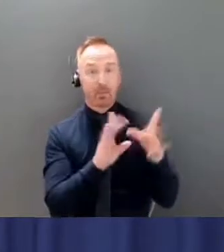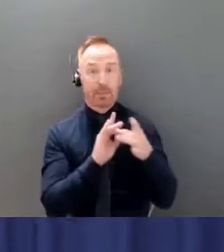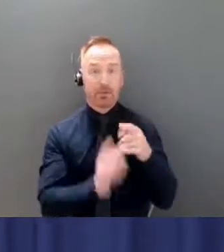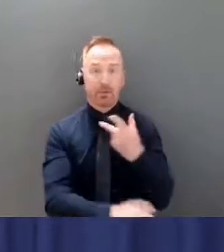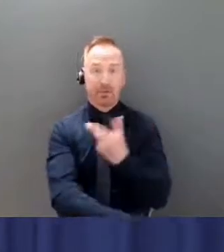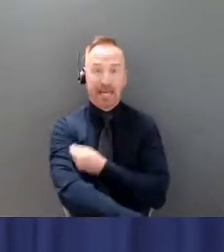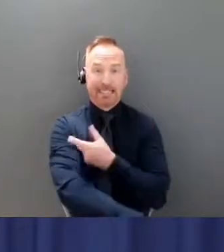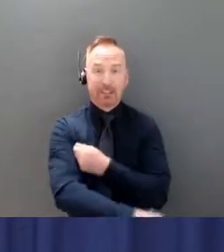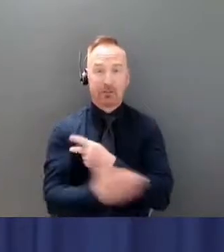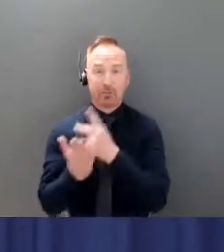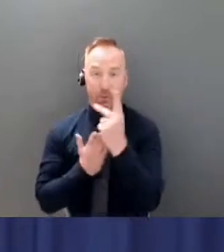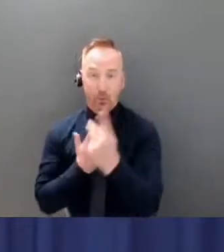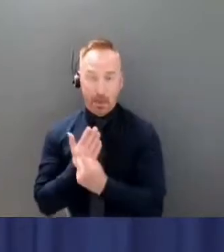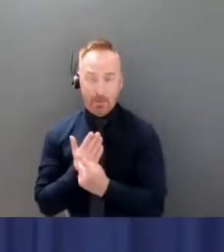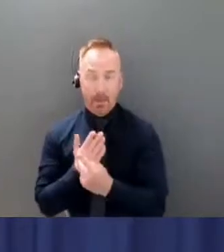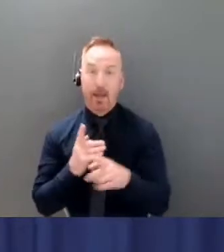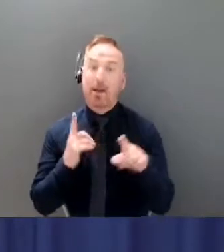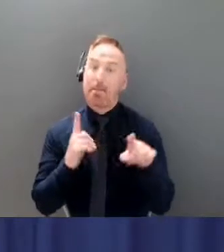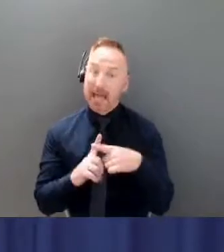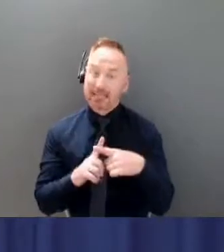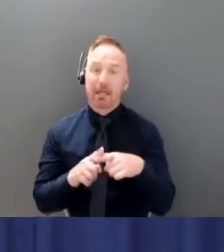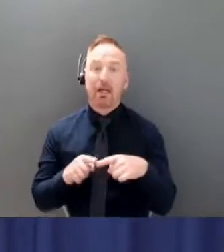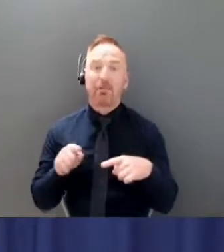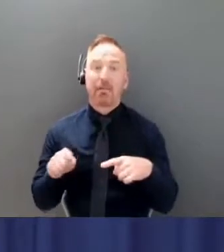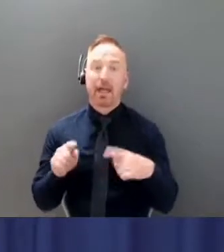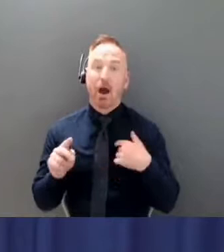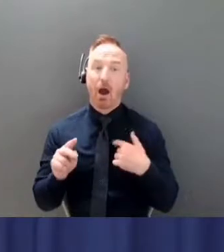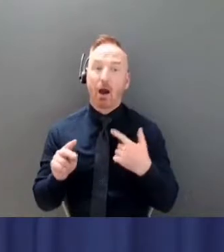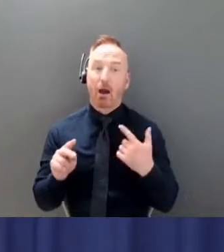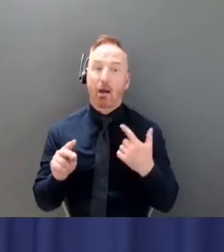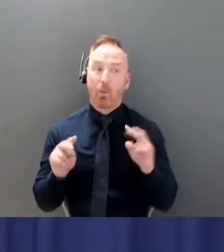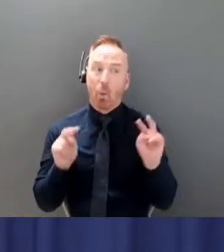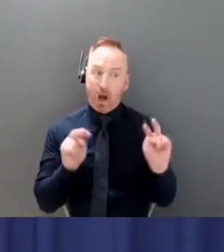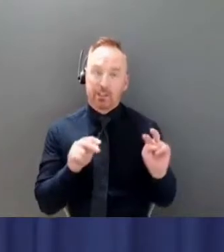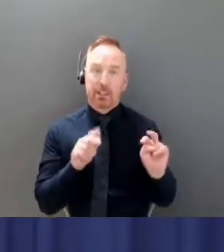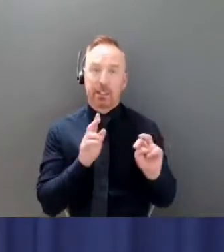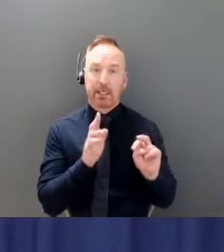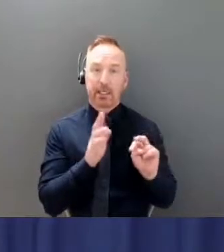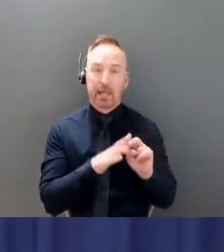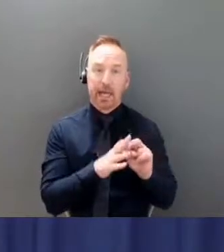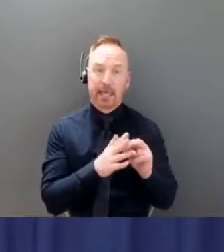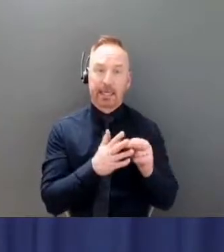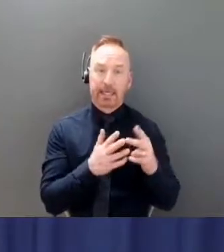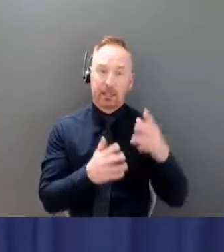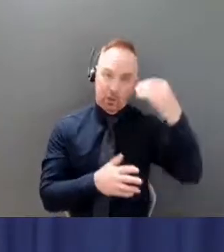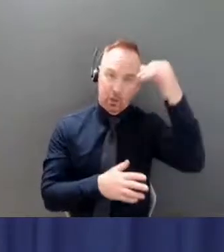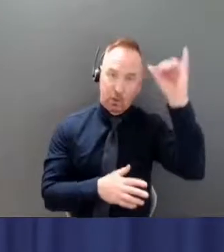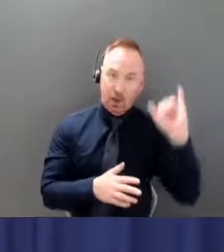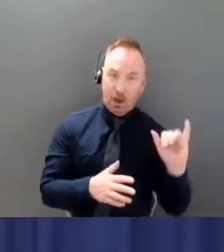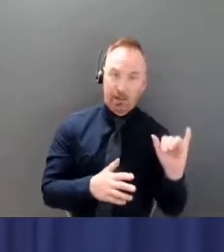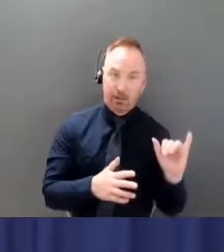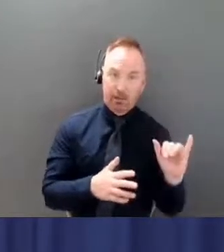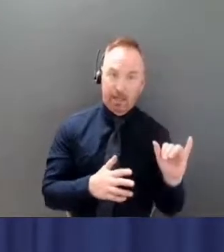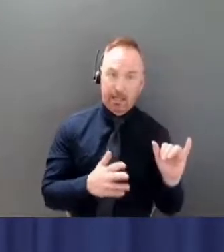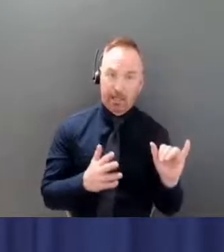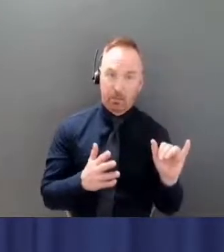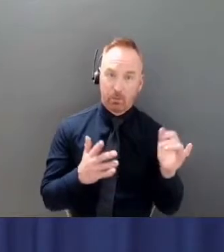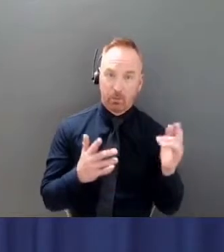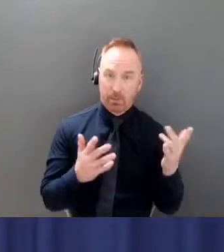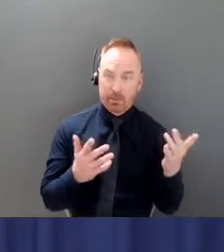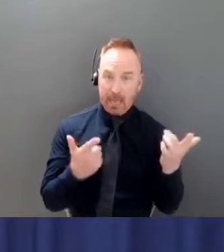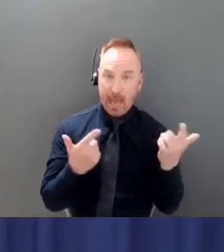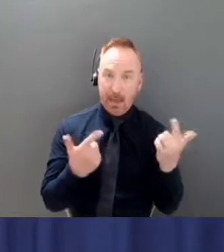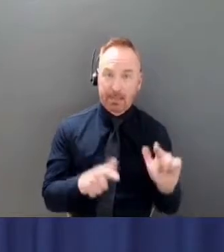it's also clearly watching what is happening here now because, as Dr. Hanley has described and I've described to you,